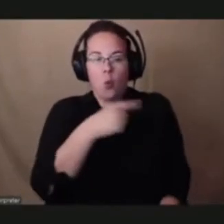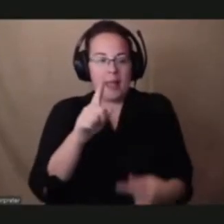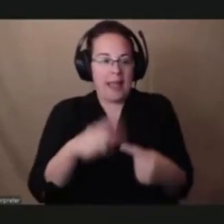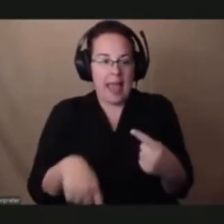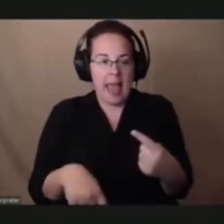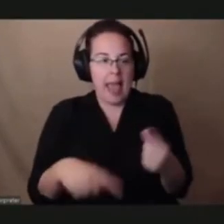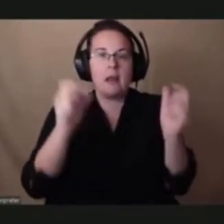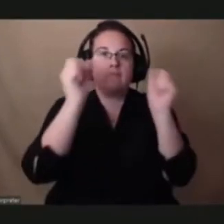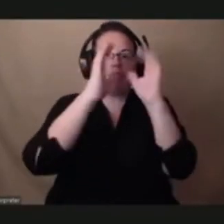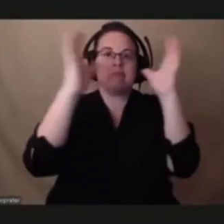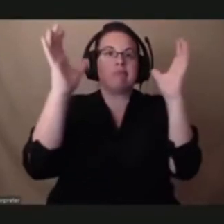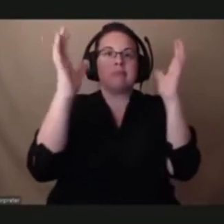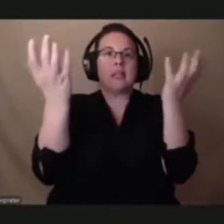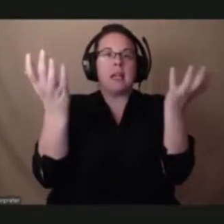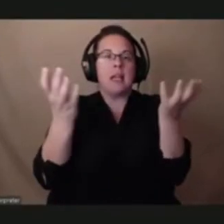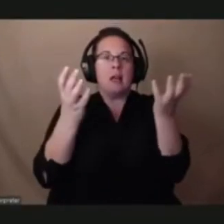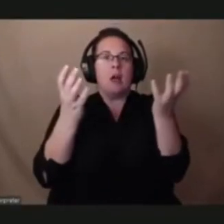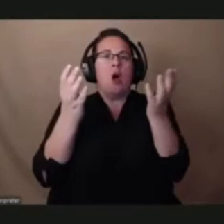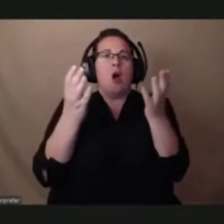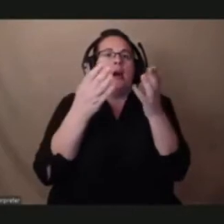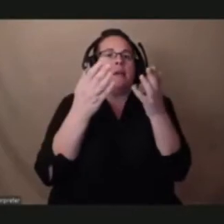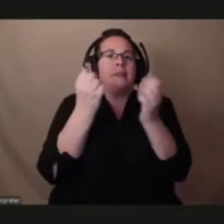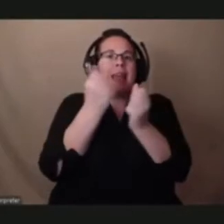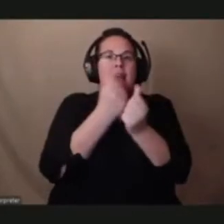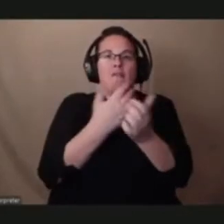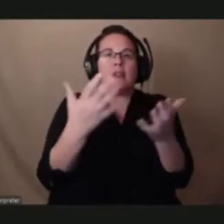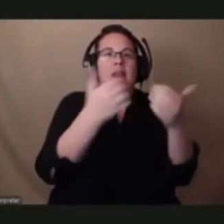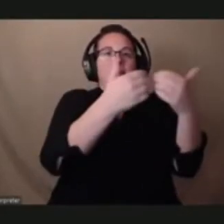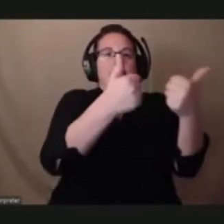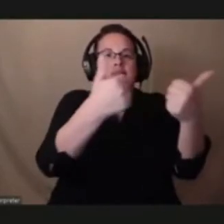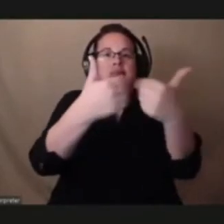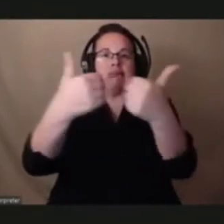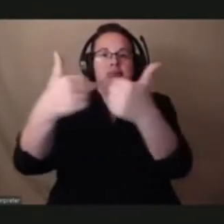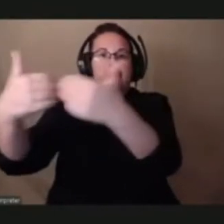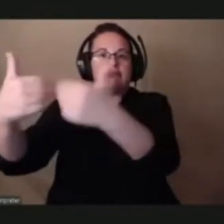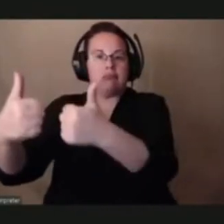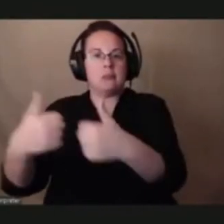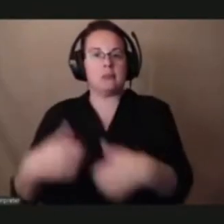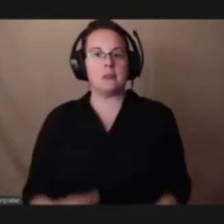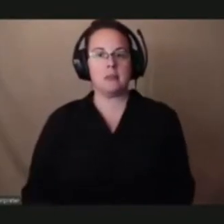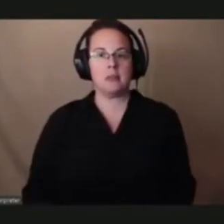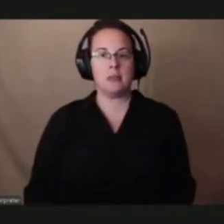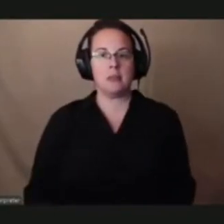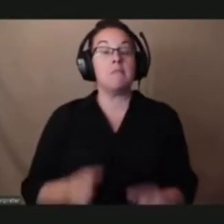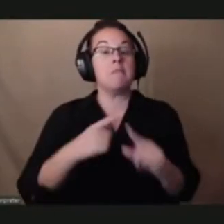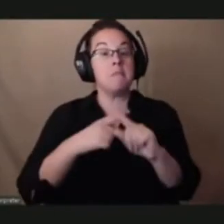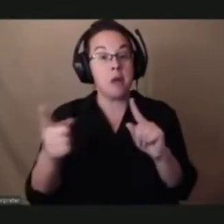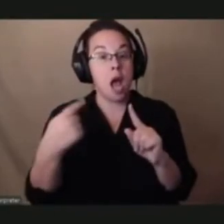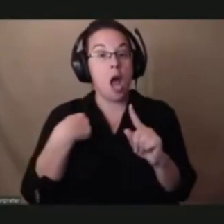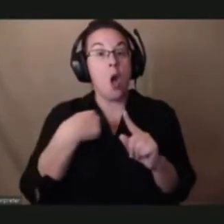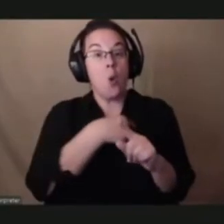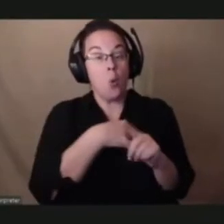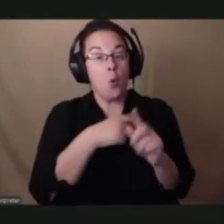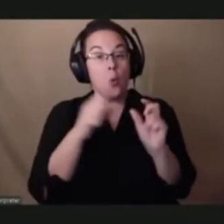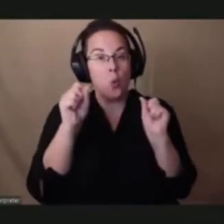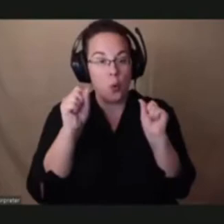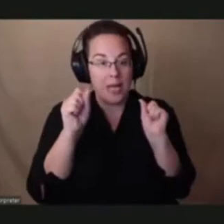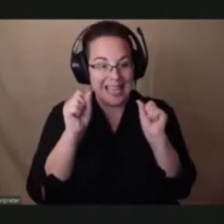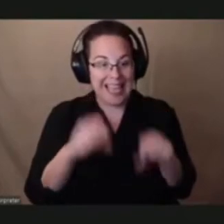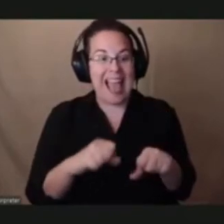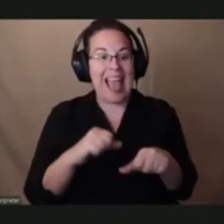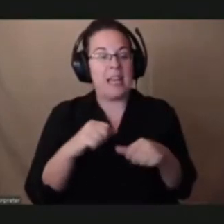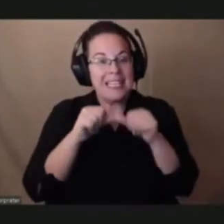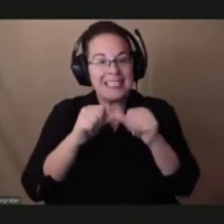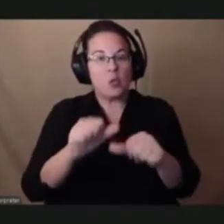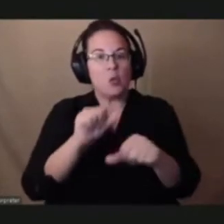silos anymore. At the same time there are some things we can do while we're expanding out the framework. I think